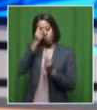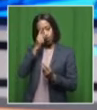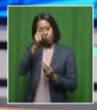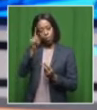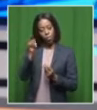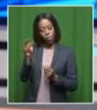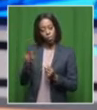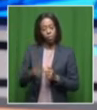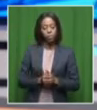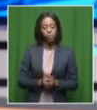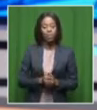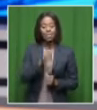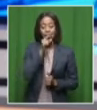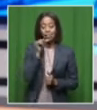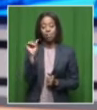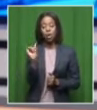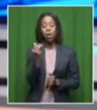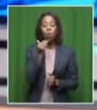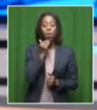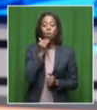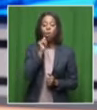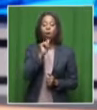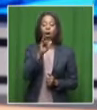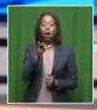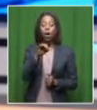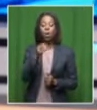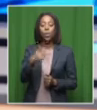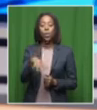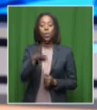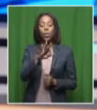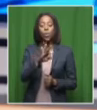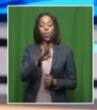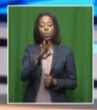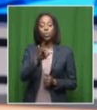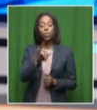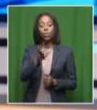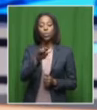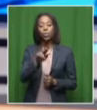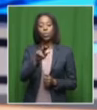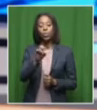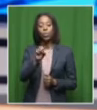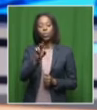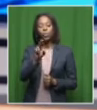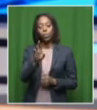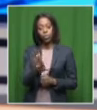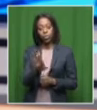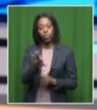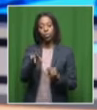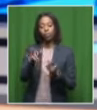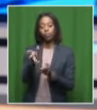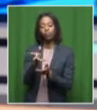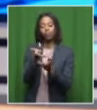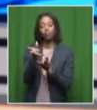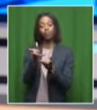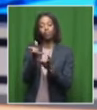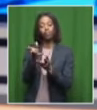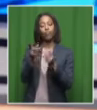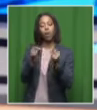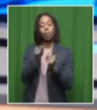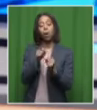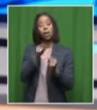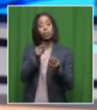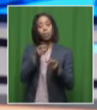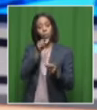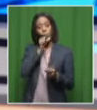industry, monitoring and policy research at the university of Pretoria, Professor Ayo Youssef, and talking there about the